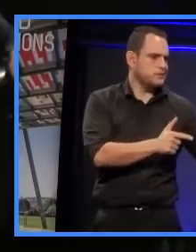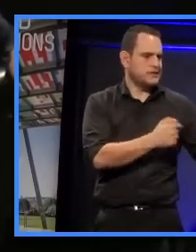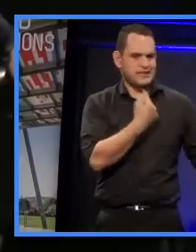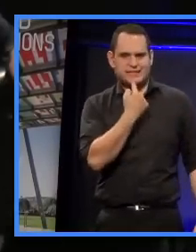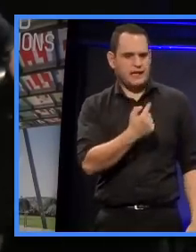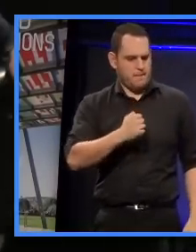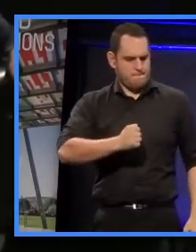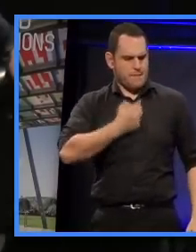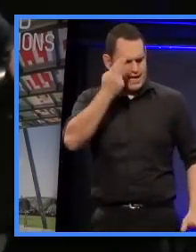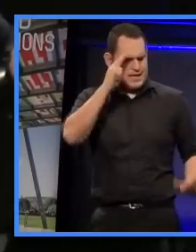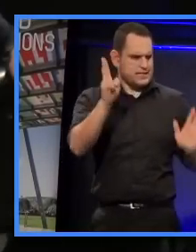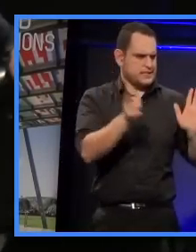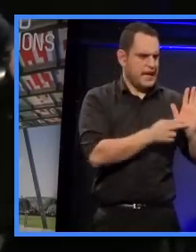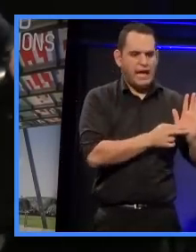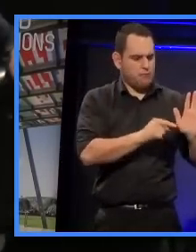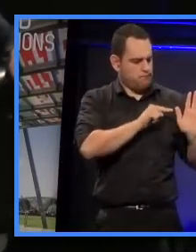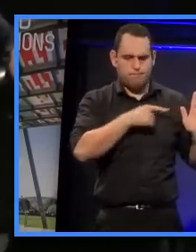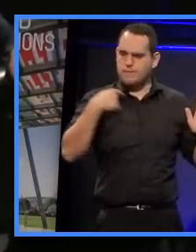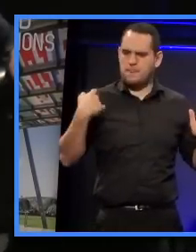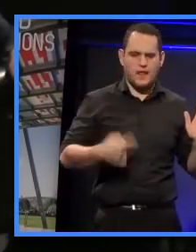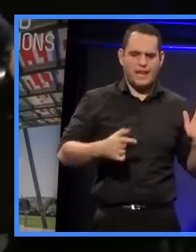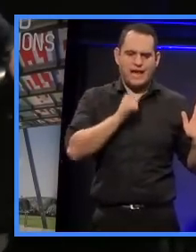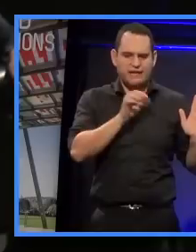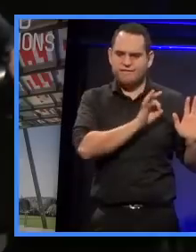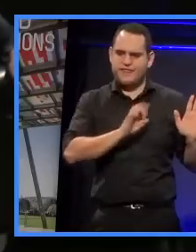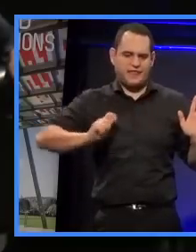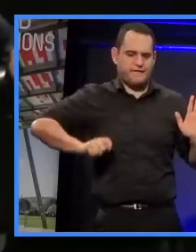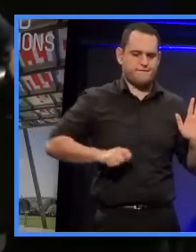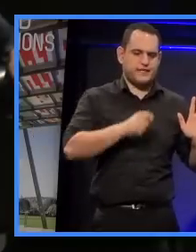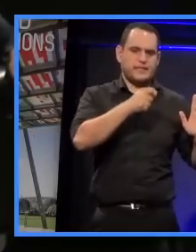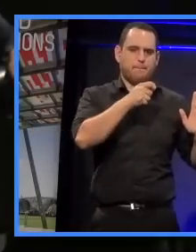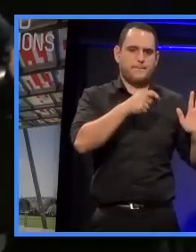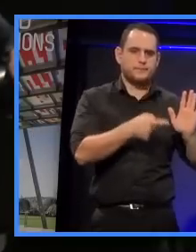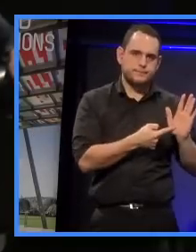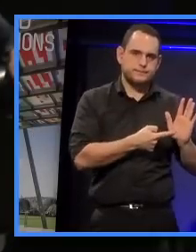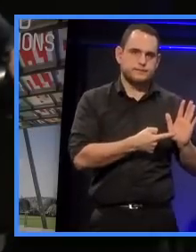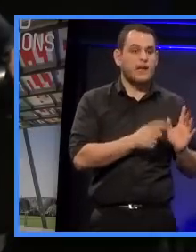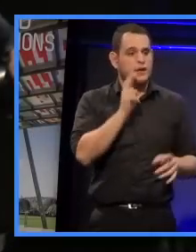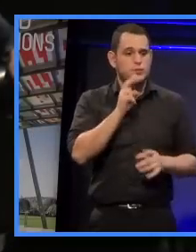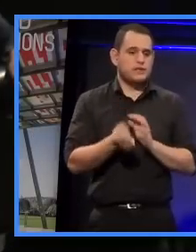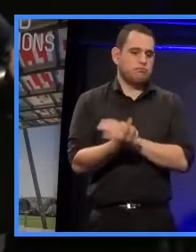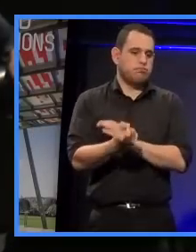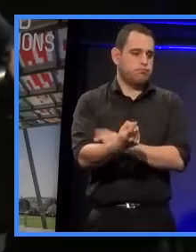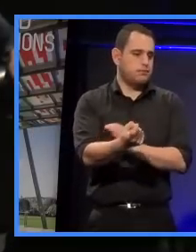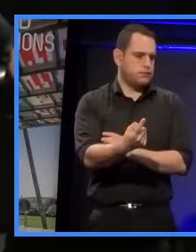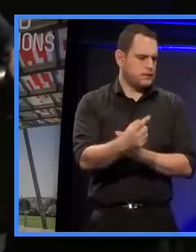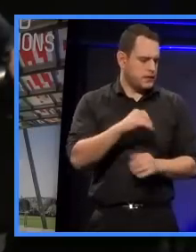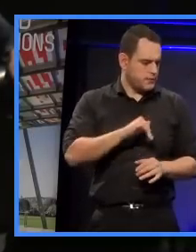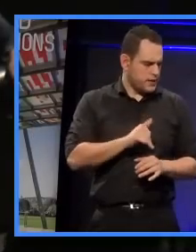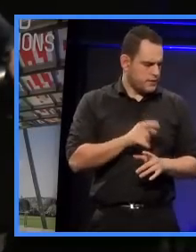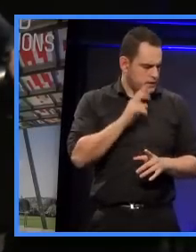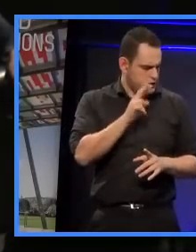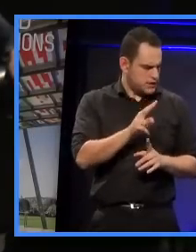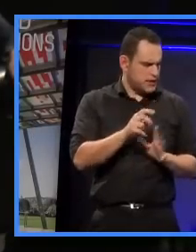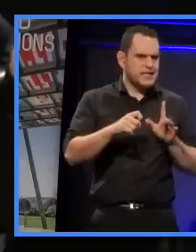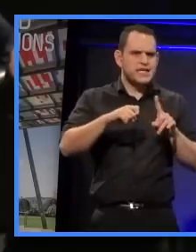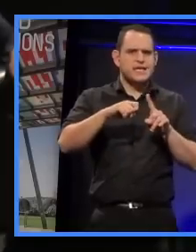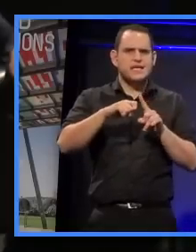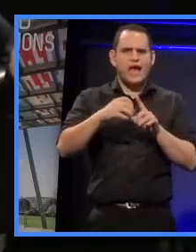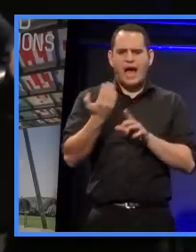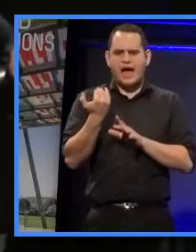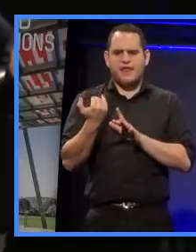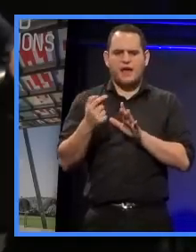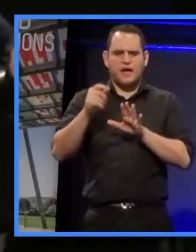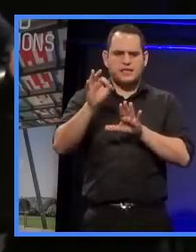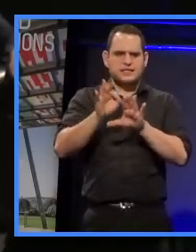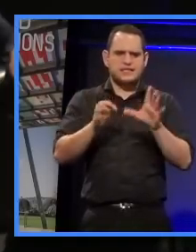my name's not associate, this is not my design. I mean, you see it inside. I'm not sure if you've been to the Keybron League, which is another one of his